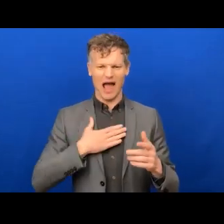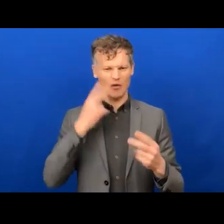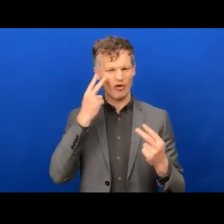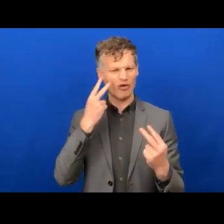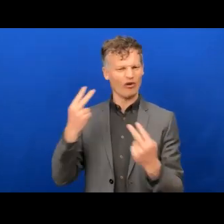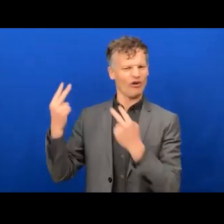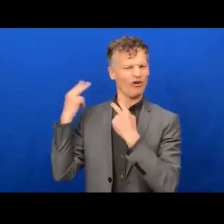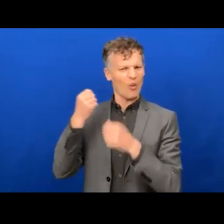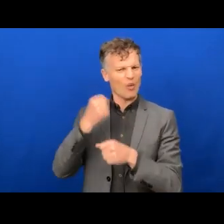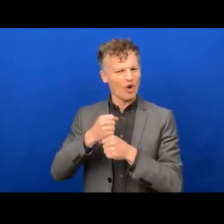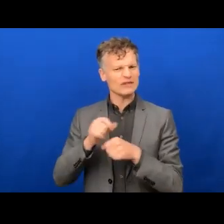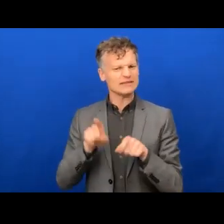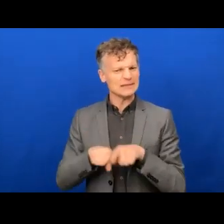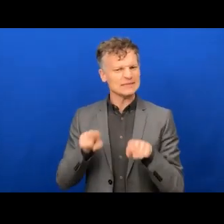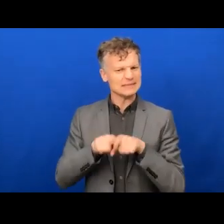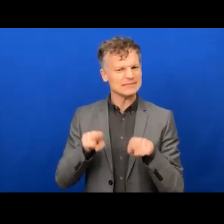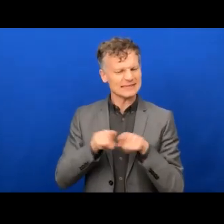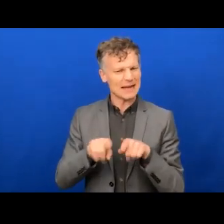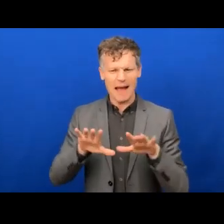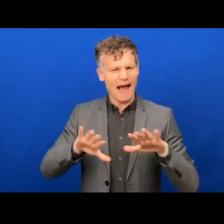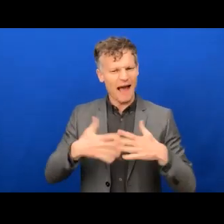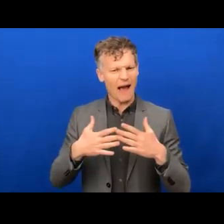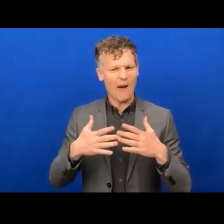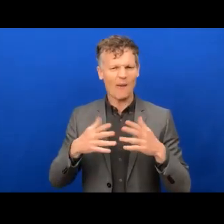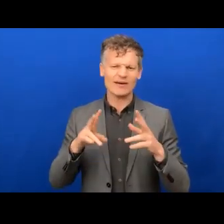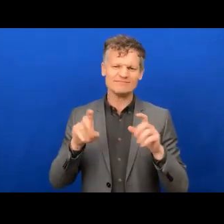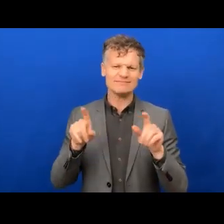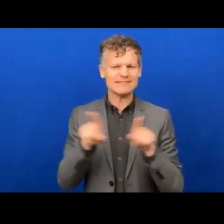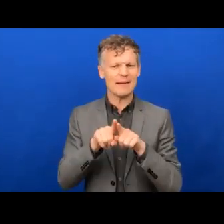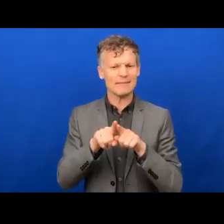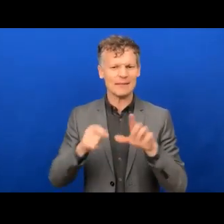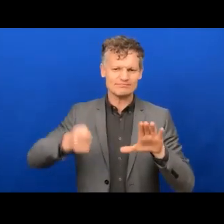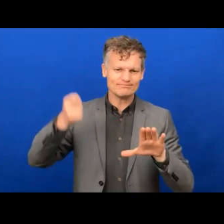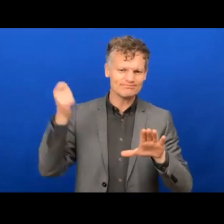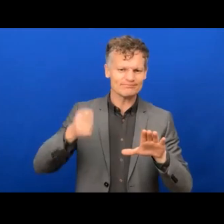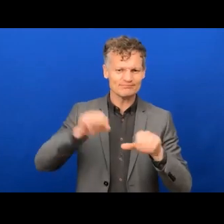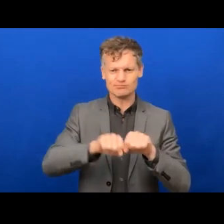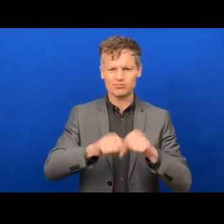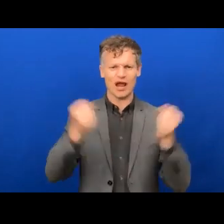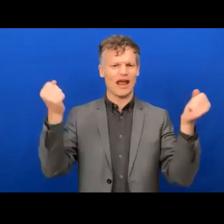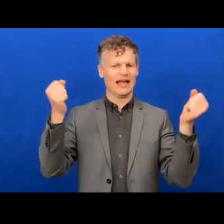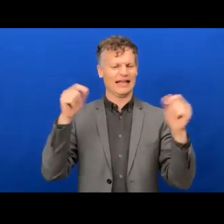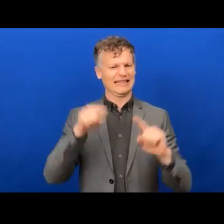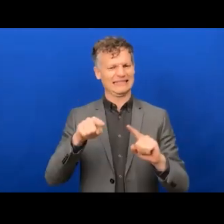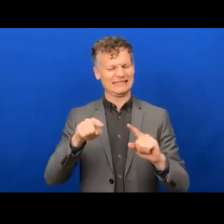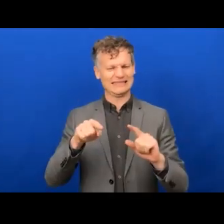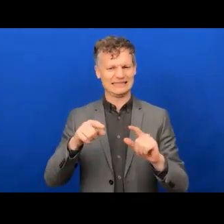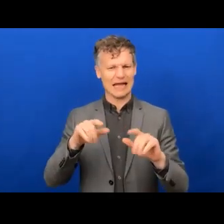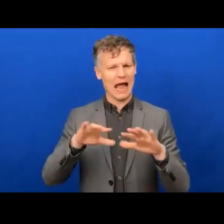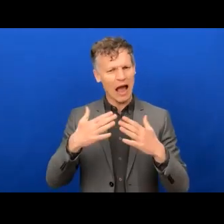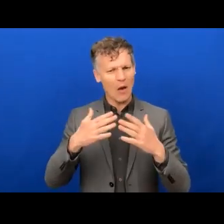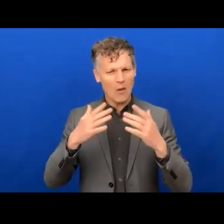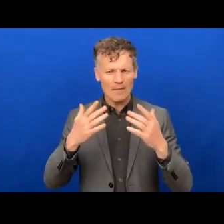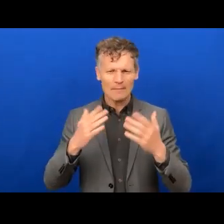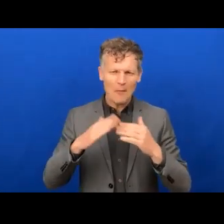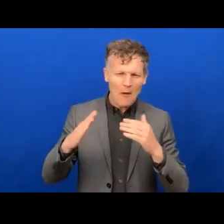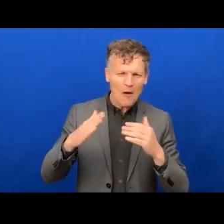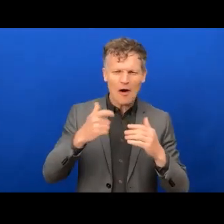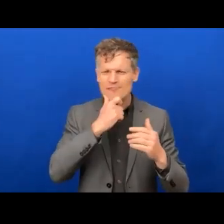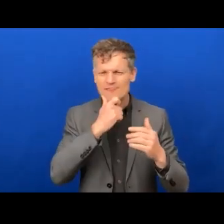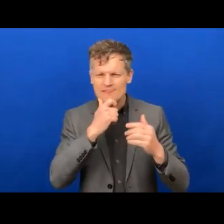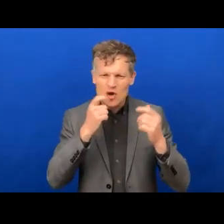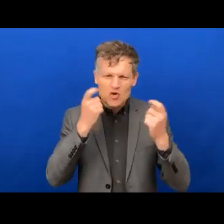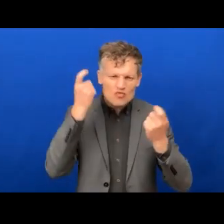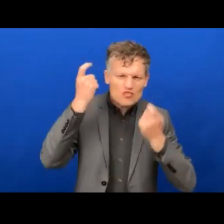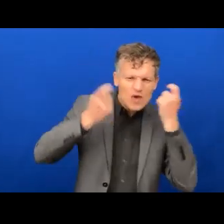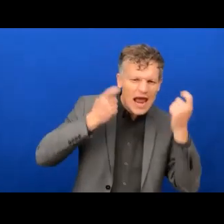and actually not sort of just get stuck in a rut, then you want